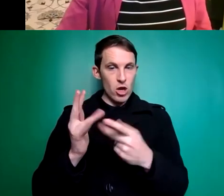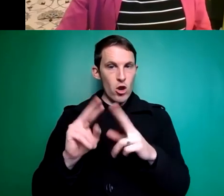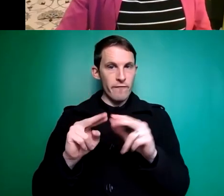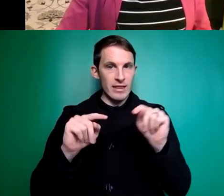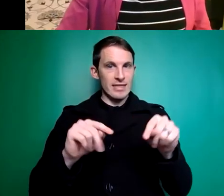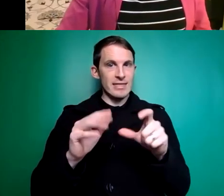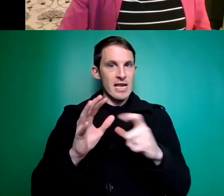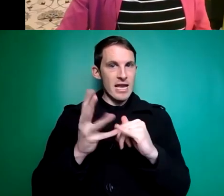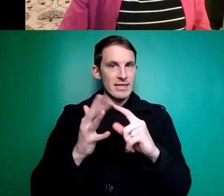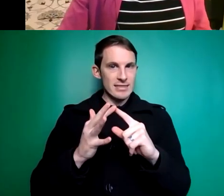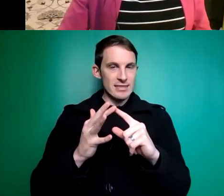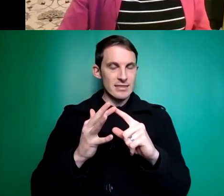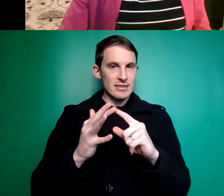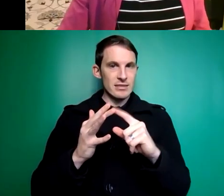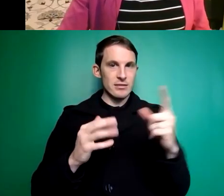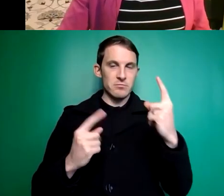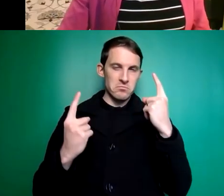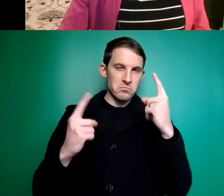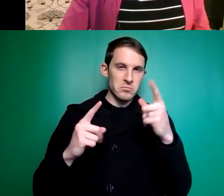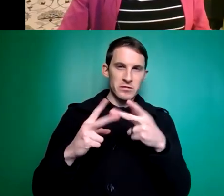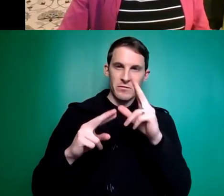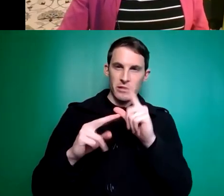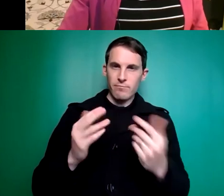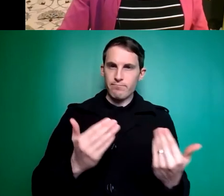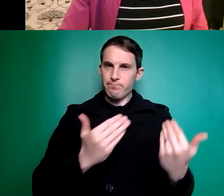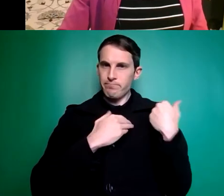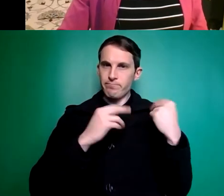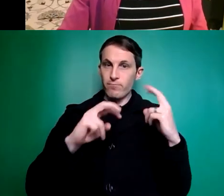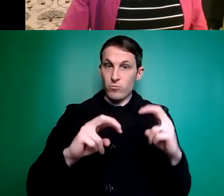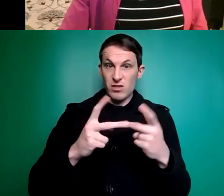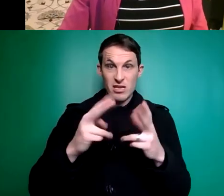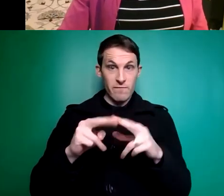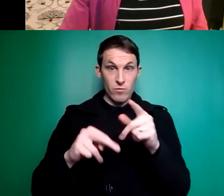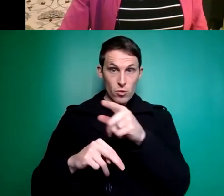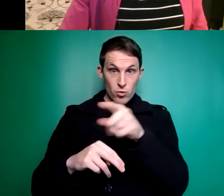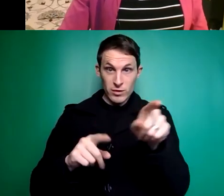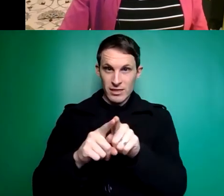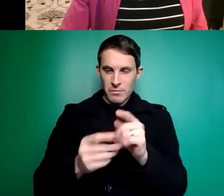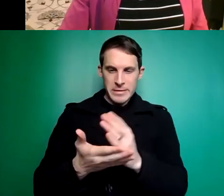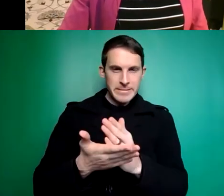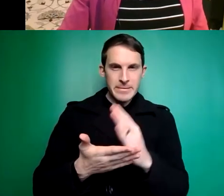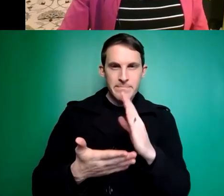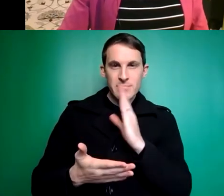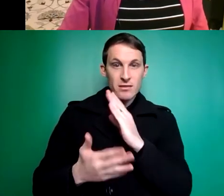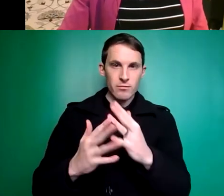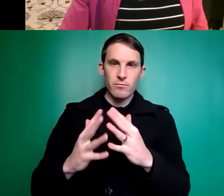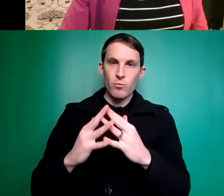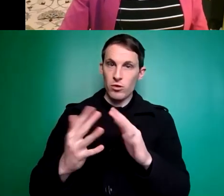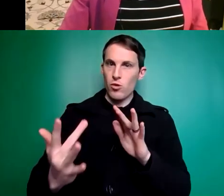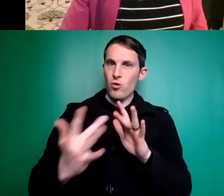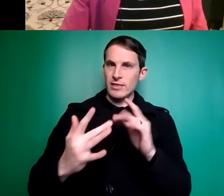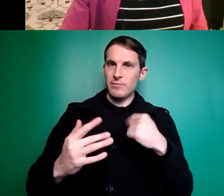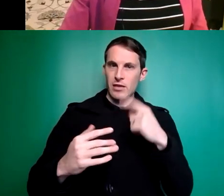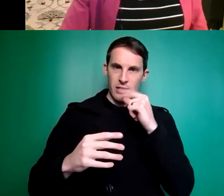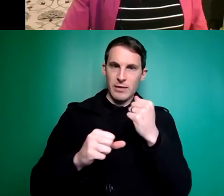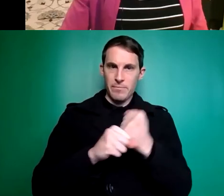not they are able to take it further so if there's anyone that's in that category do feel free to get in contact me with me and I can compile